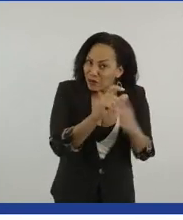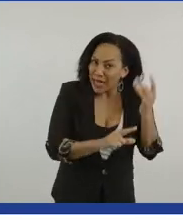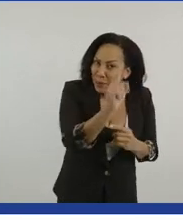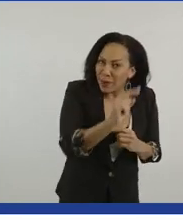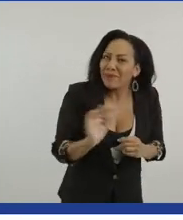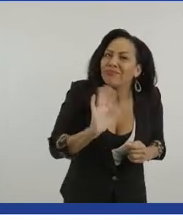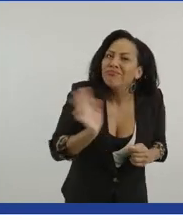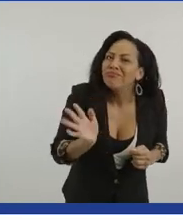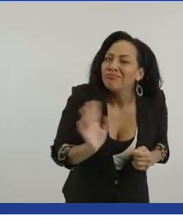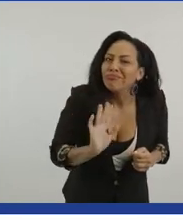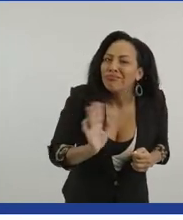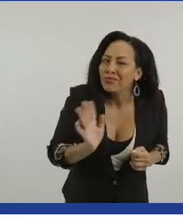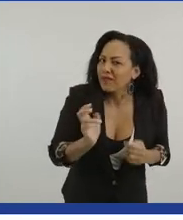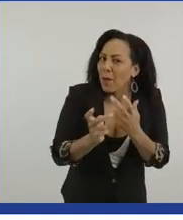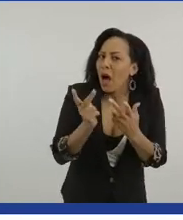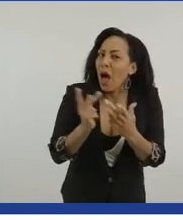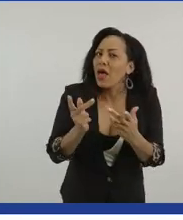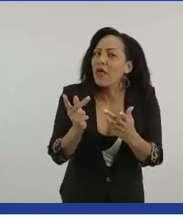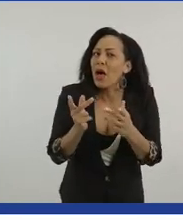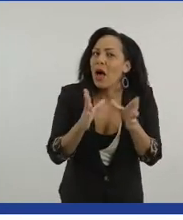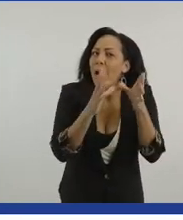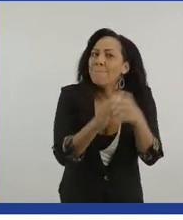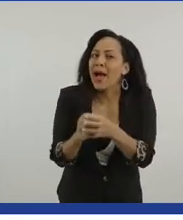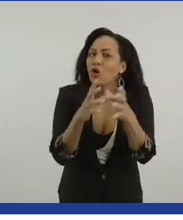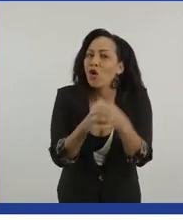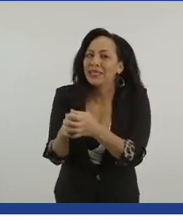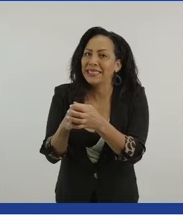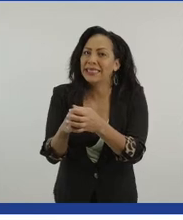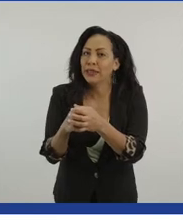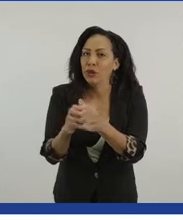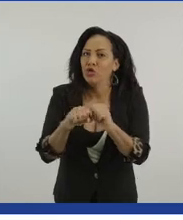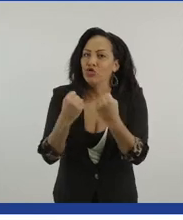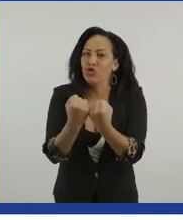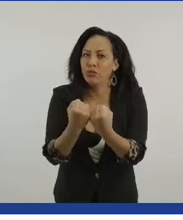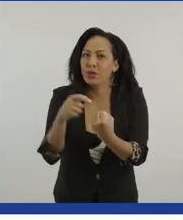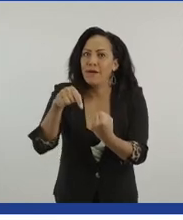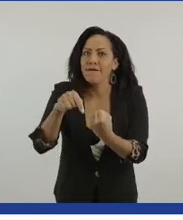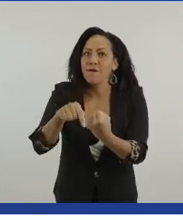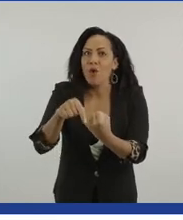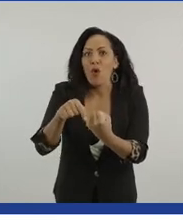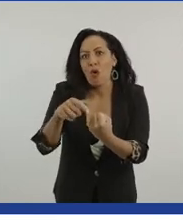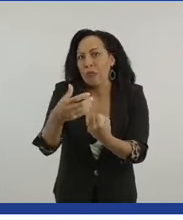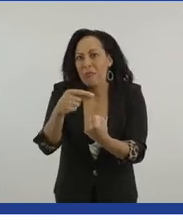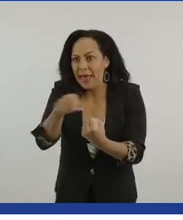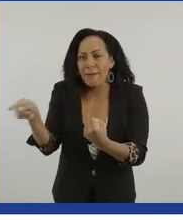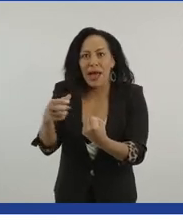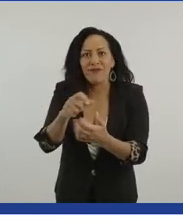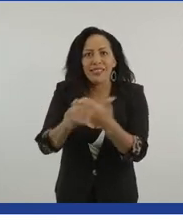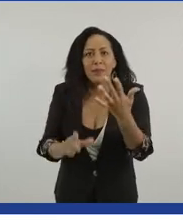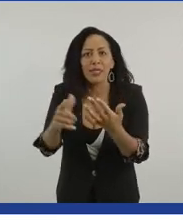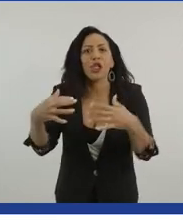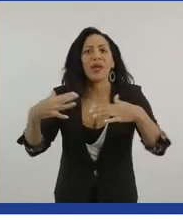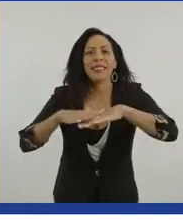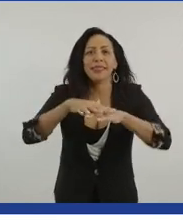there's people from other minority groups as well that have disabilities. So that intersectionality approach around inclusion is really